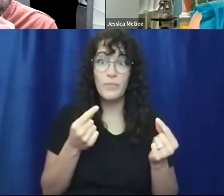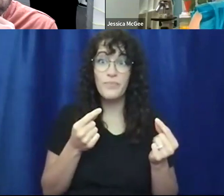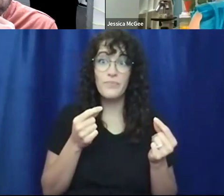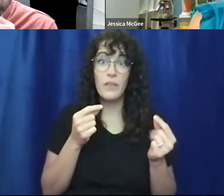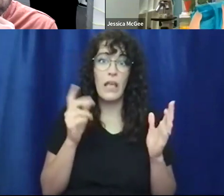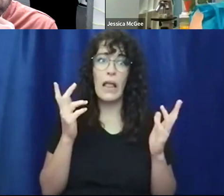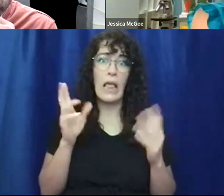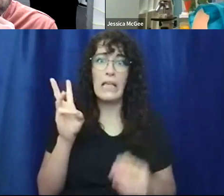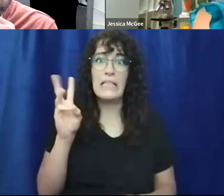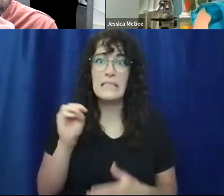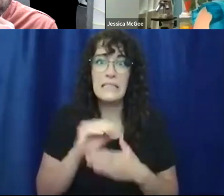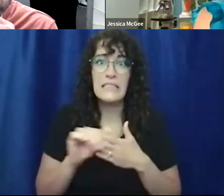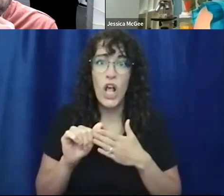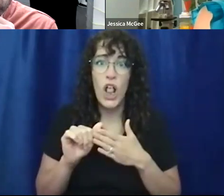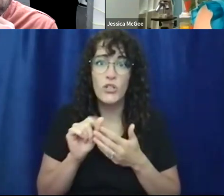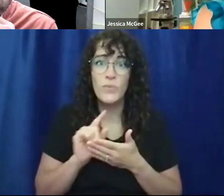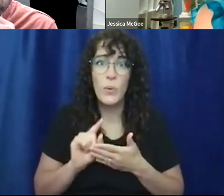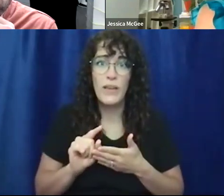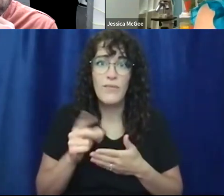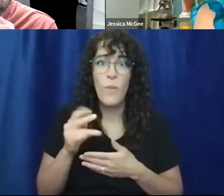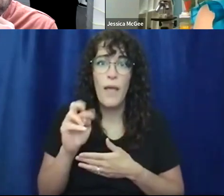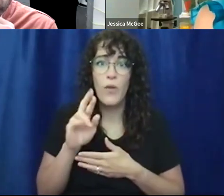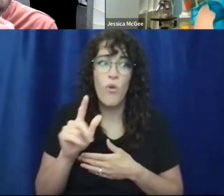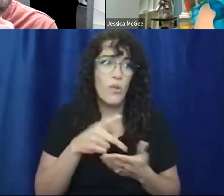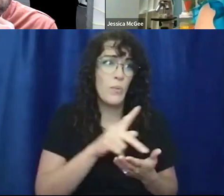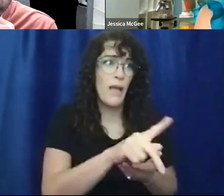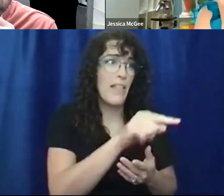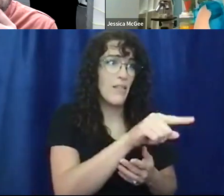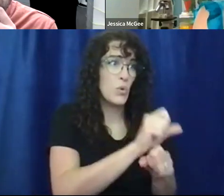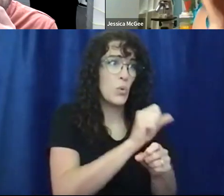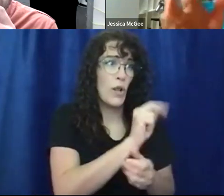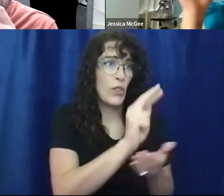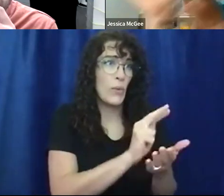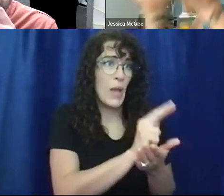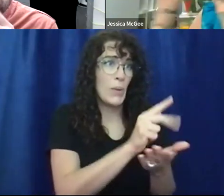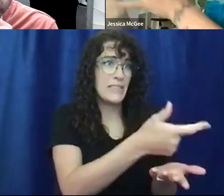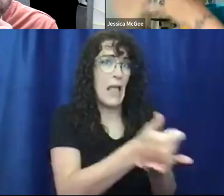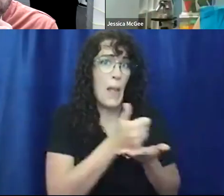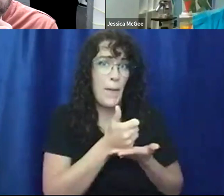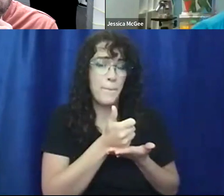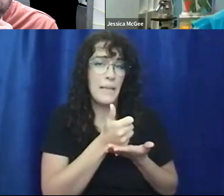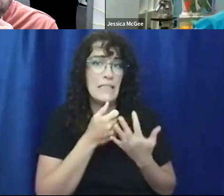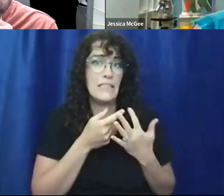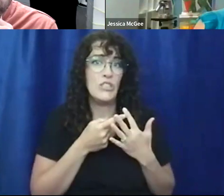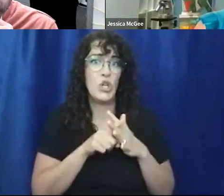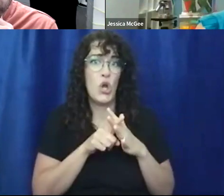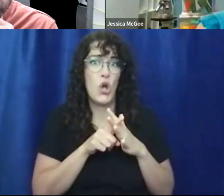$60 a week and payroll for somebody else to work three hours and just help me start.